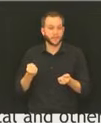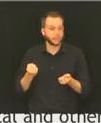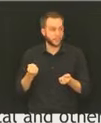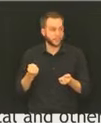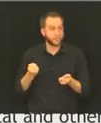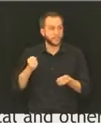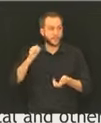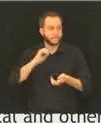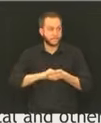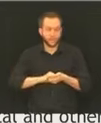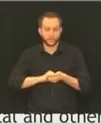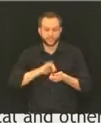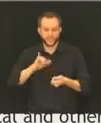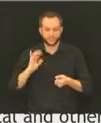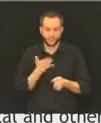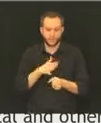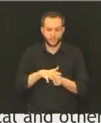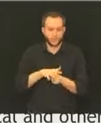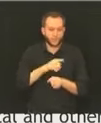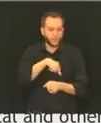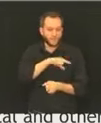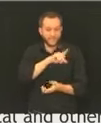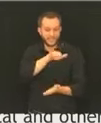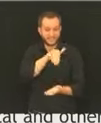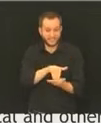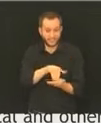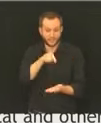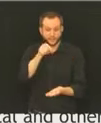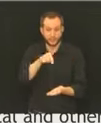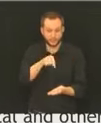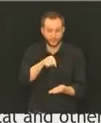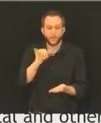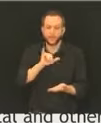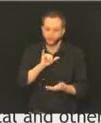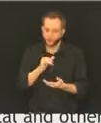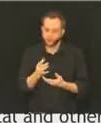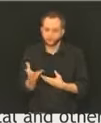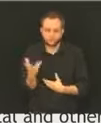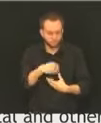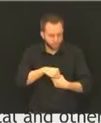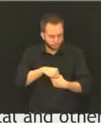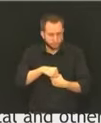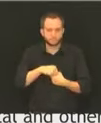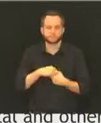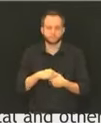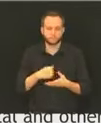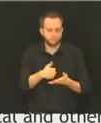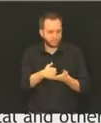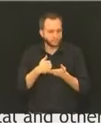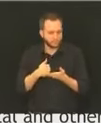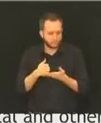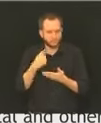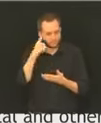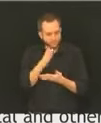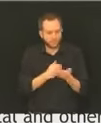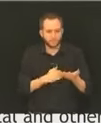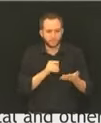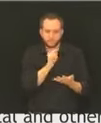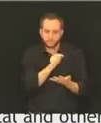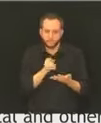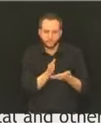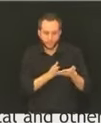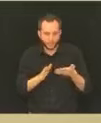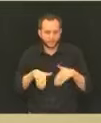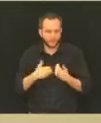federally qualified health center, is also participating and focusing on some aspect of the food and agriculture